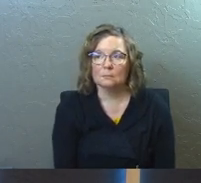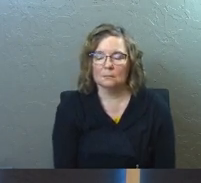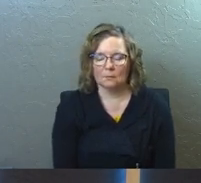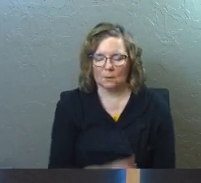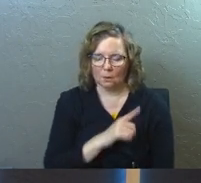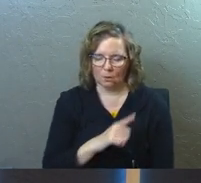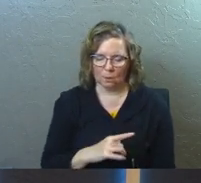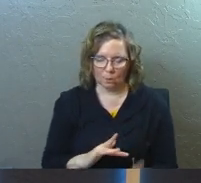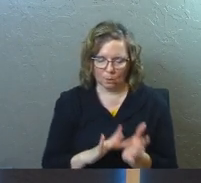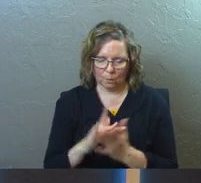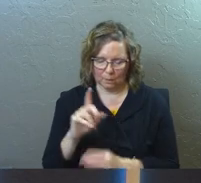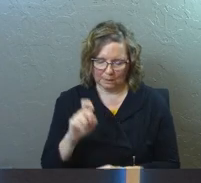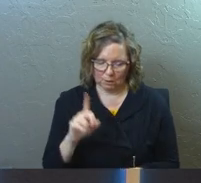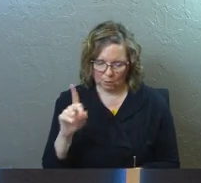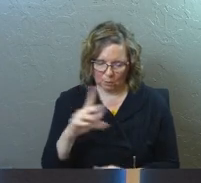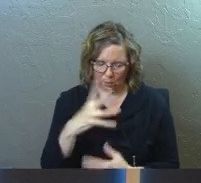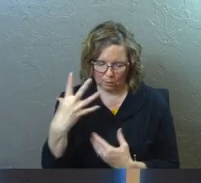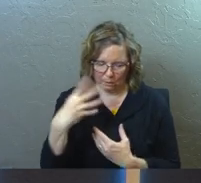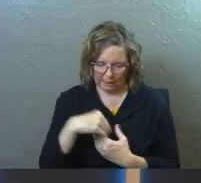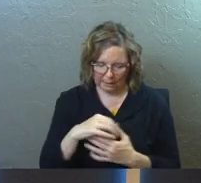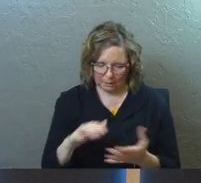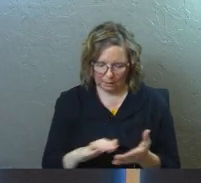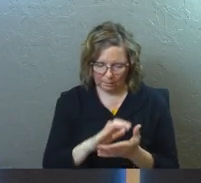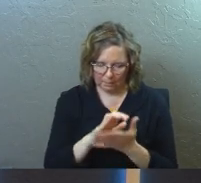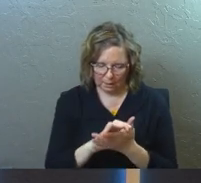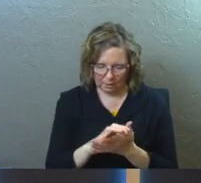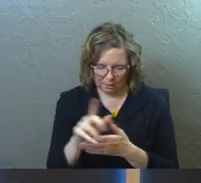Lord Jesus, we need you in our marriages.